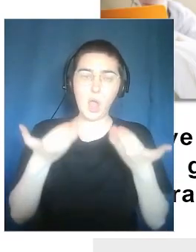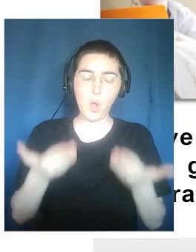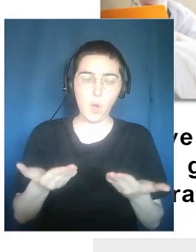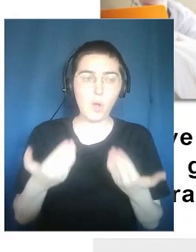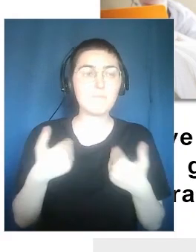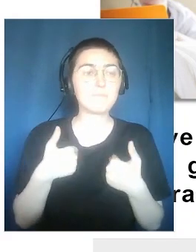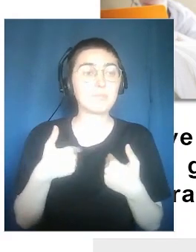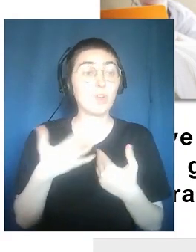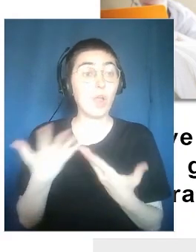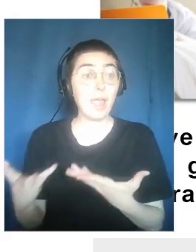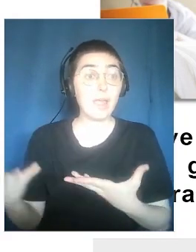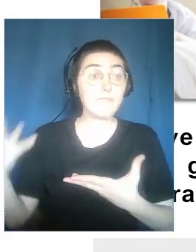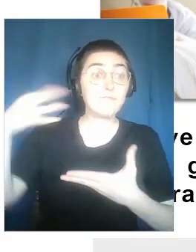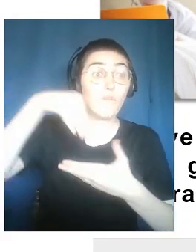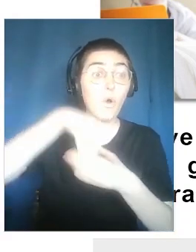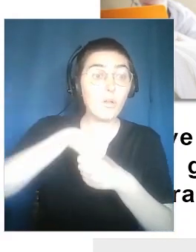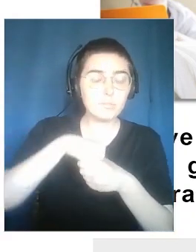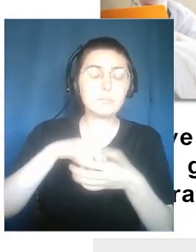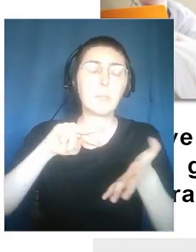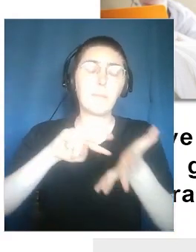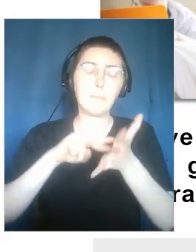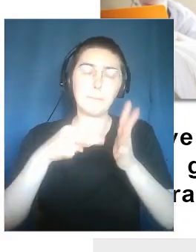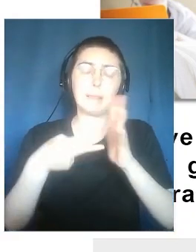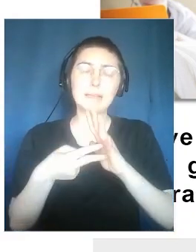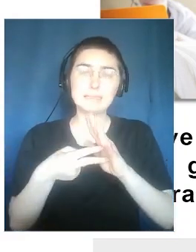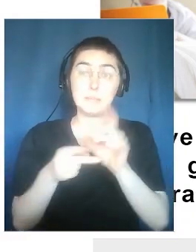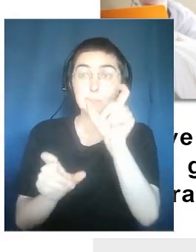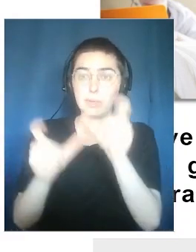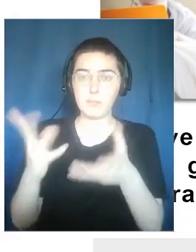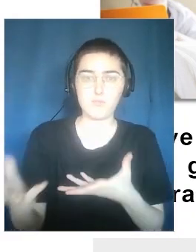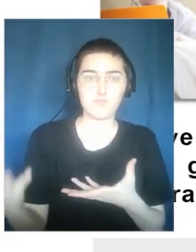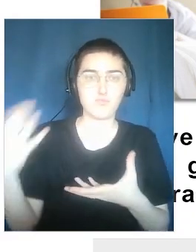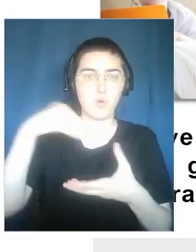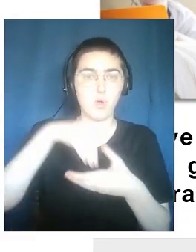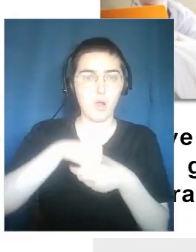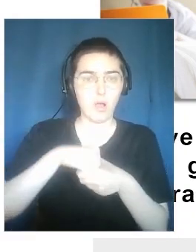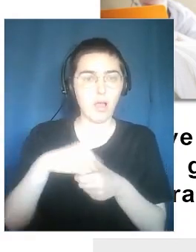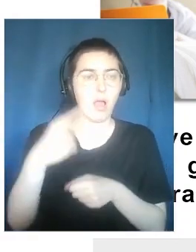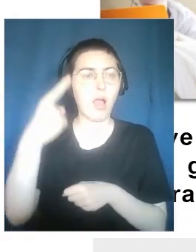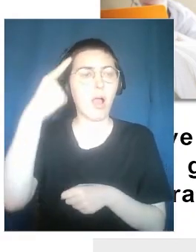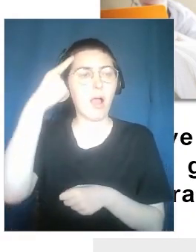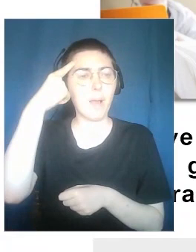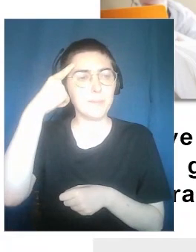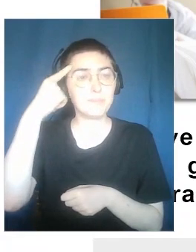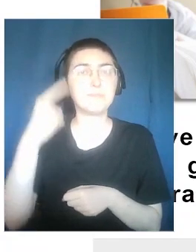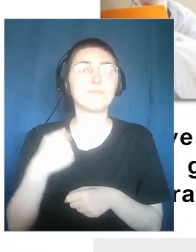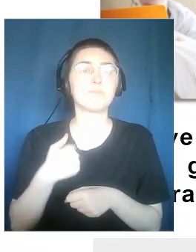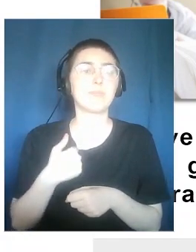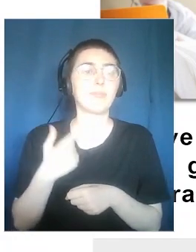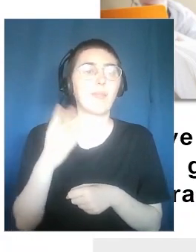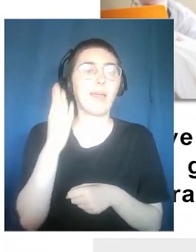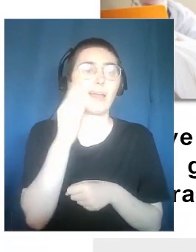Because back in the day people were involved differently. If I